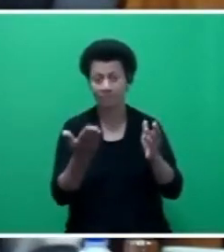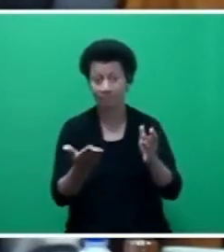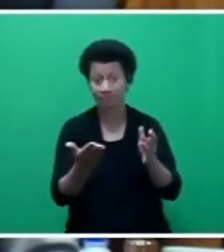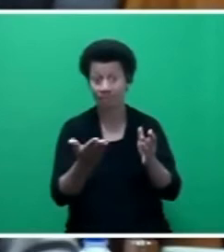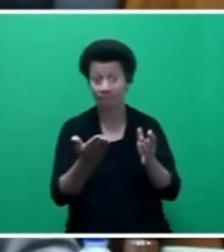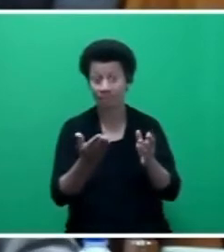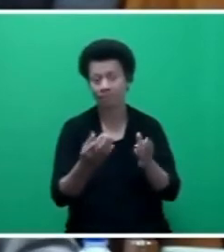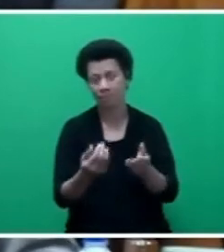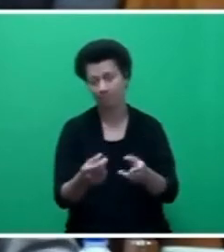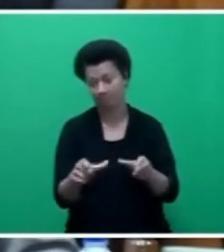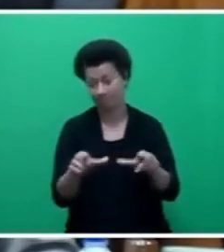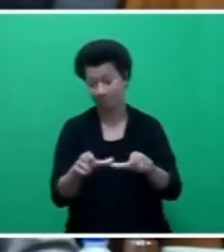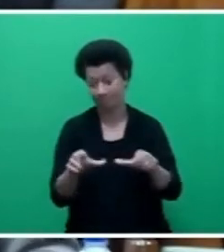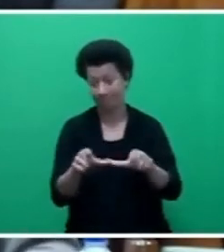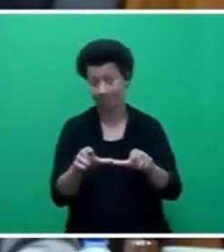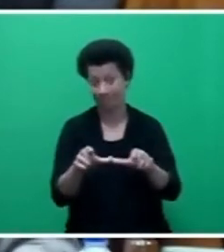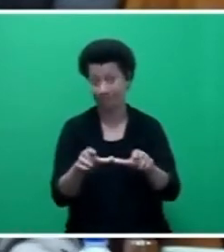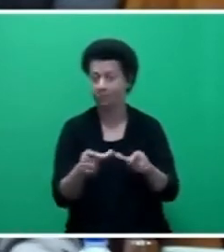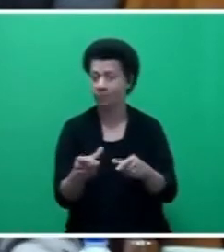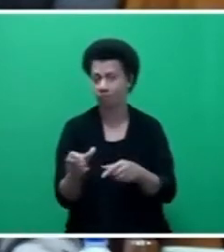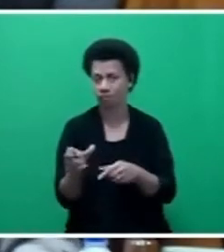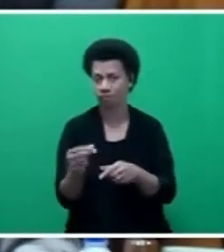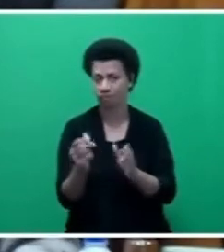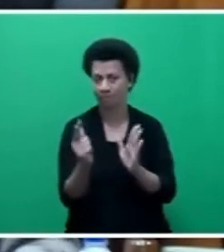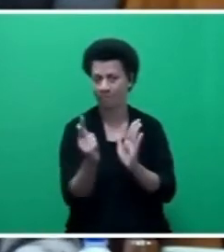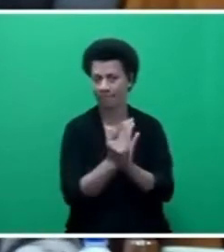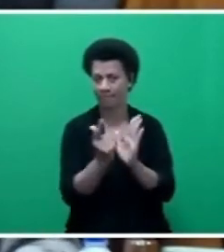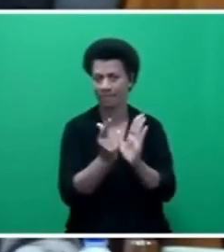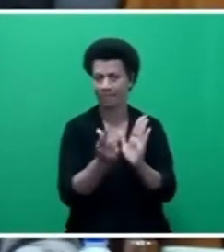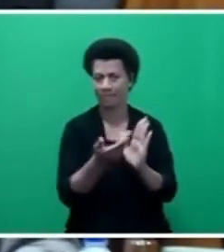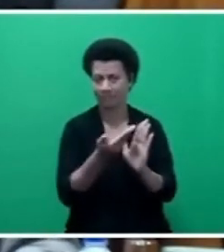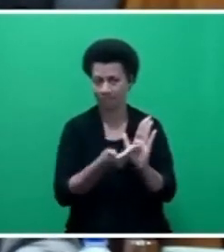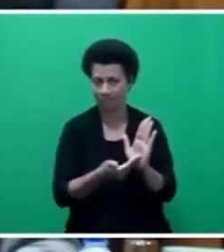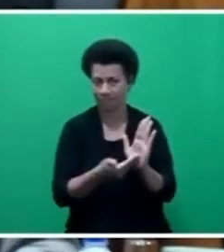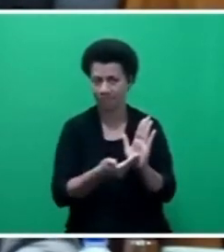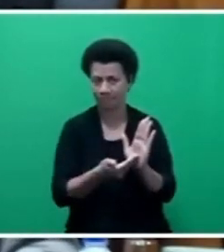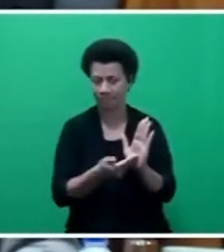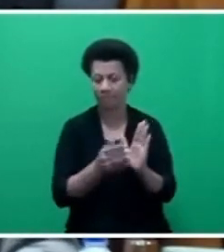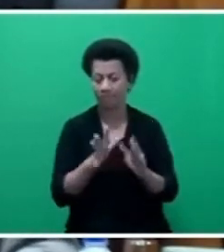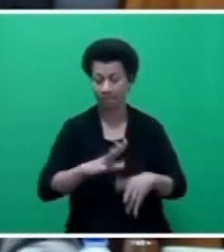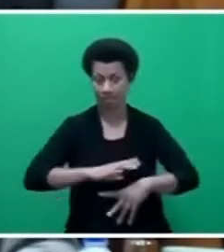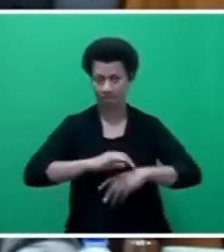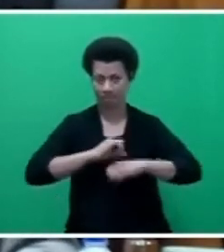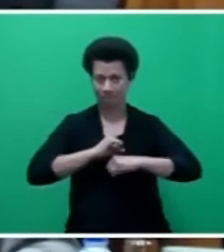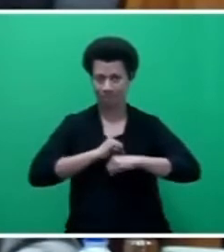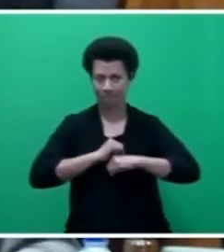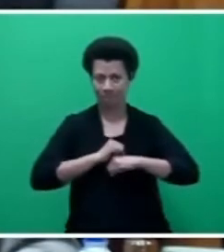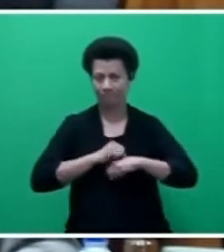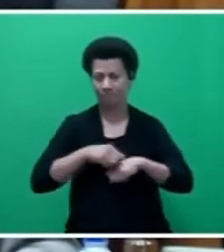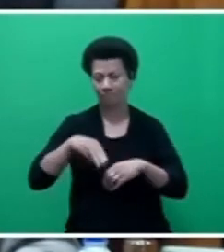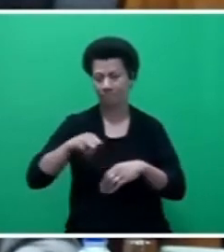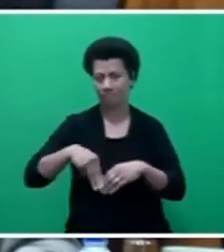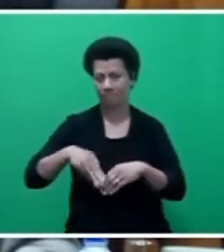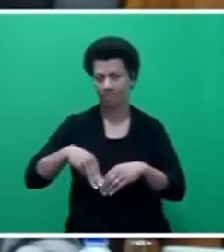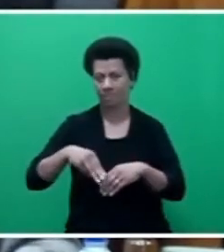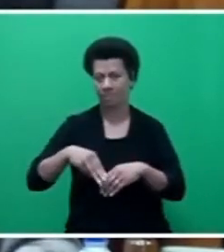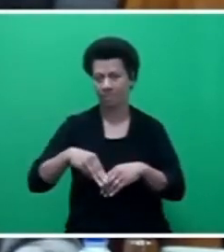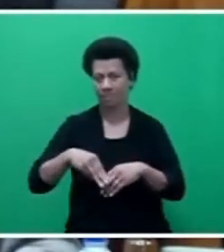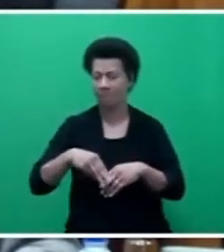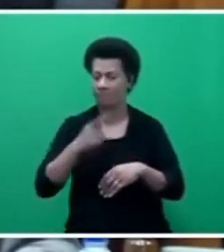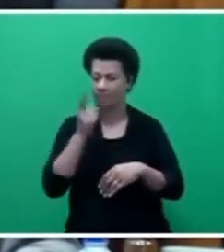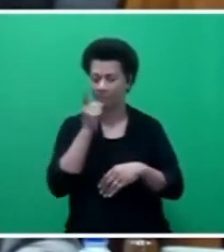are actually done within a legal framework, which gives a lot of overall confidence to ordinary members of the public and indeed